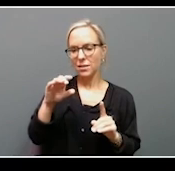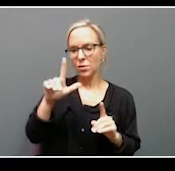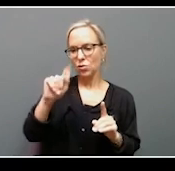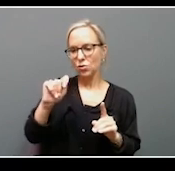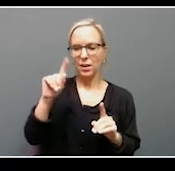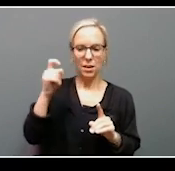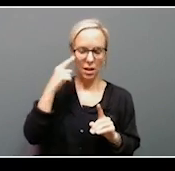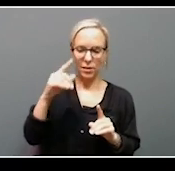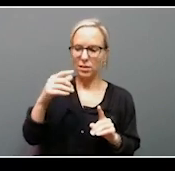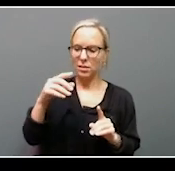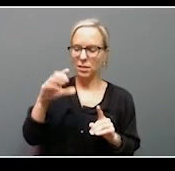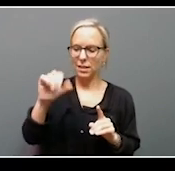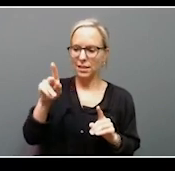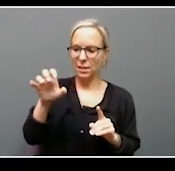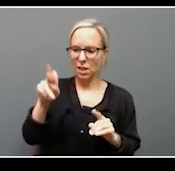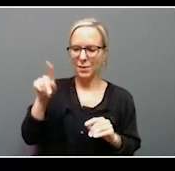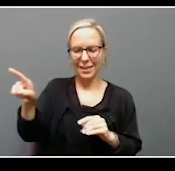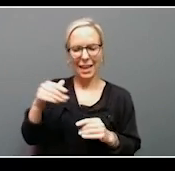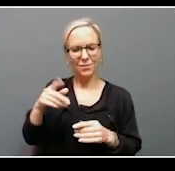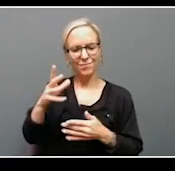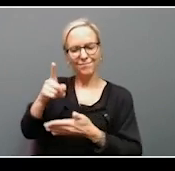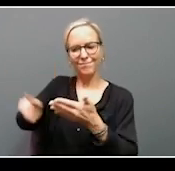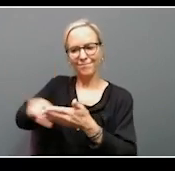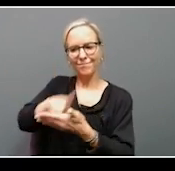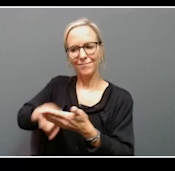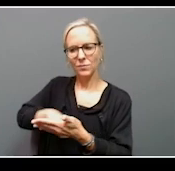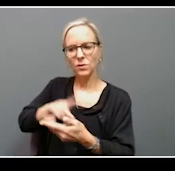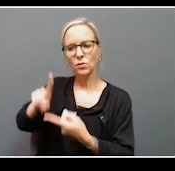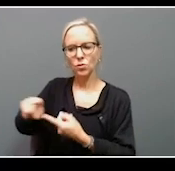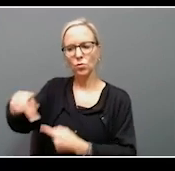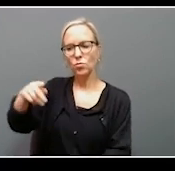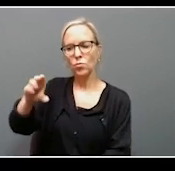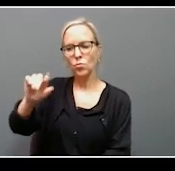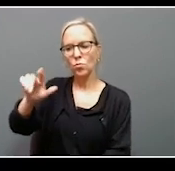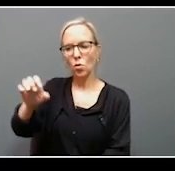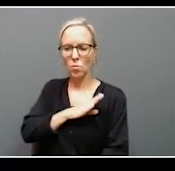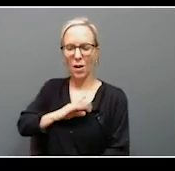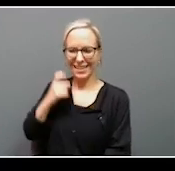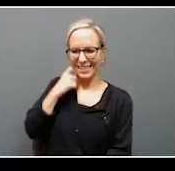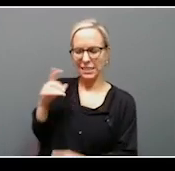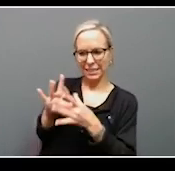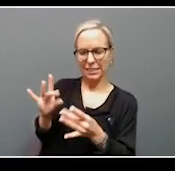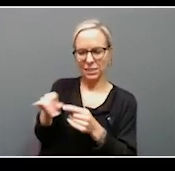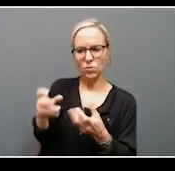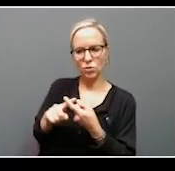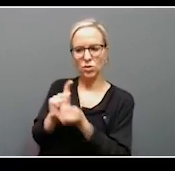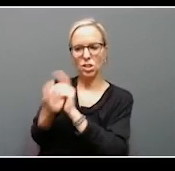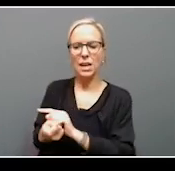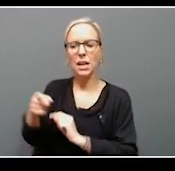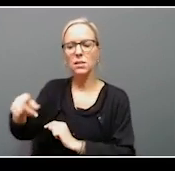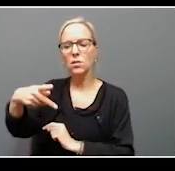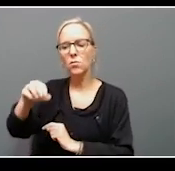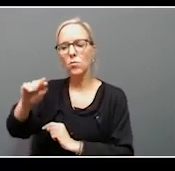criticism for the parole board, and I'm not sure if I'd heard this recently, but he'd said he wants to change how the parole board operates. He